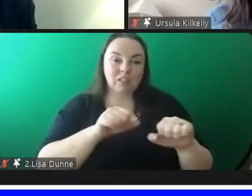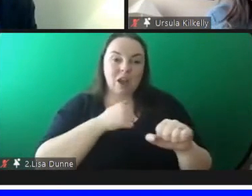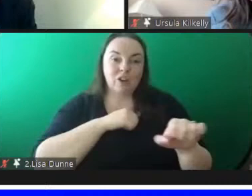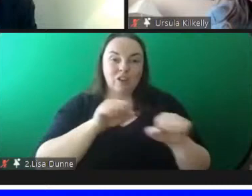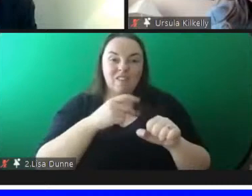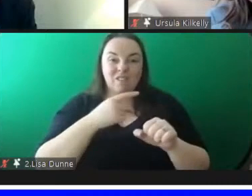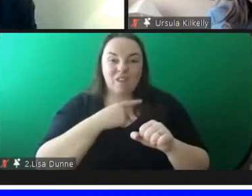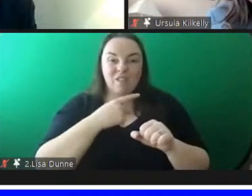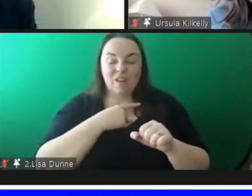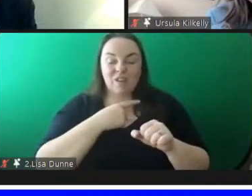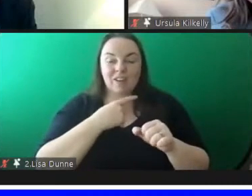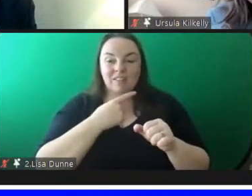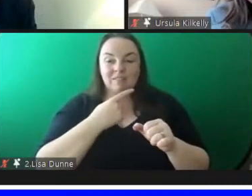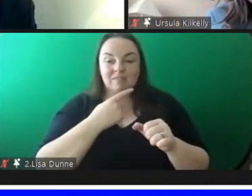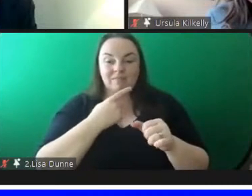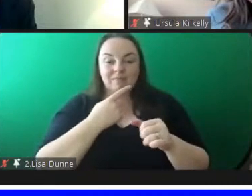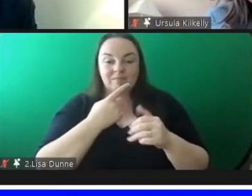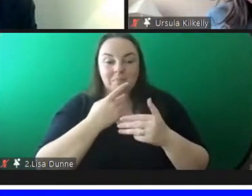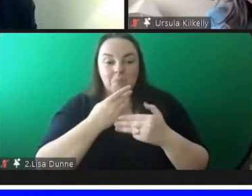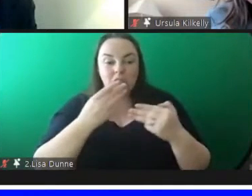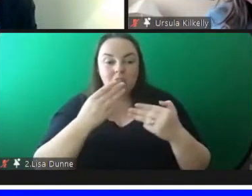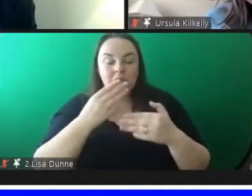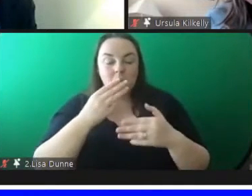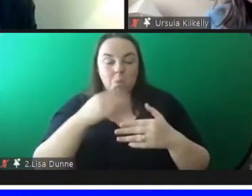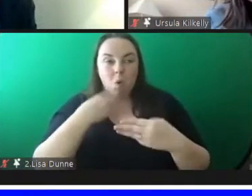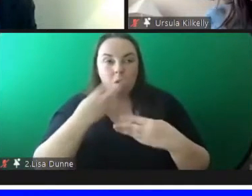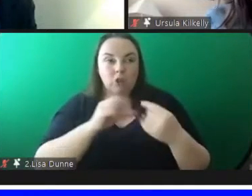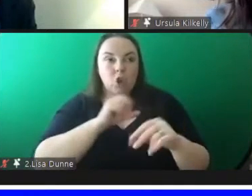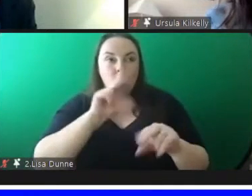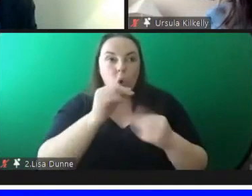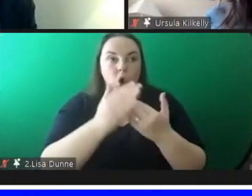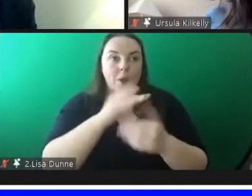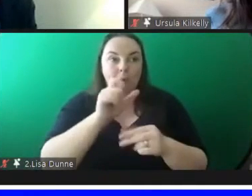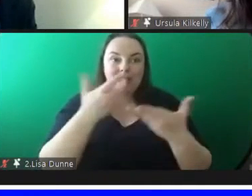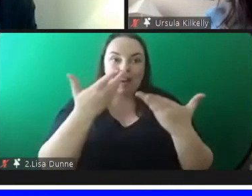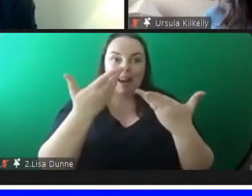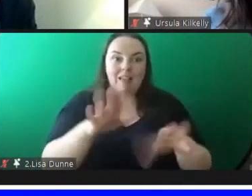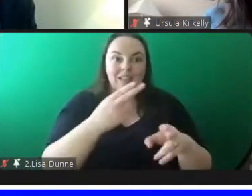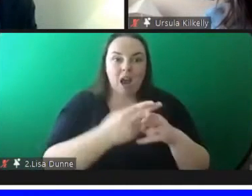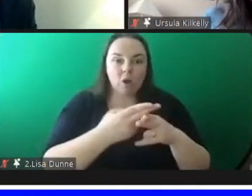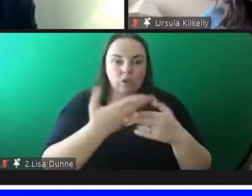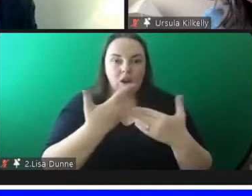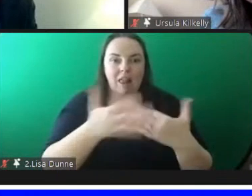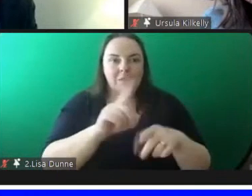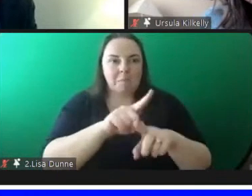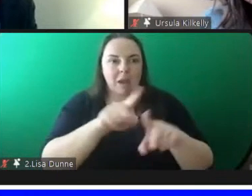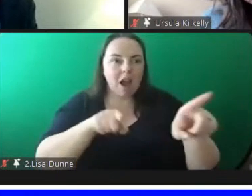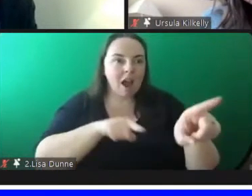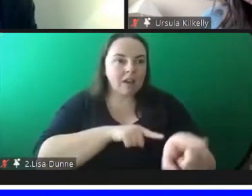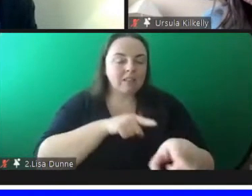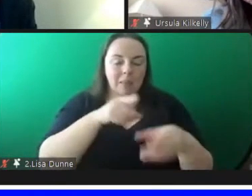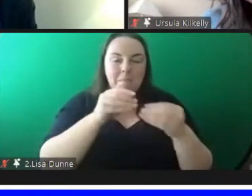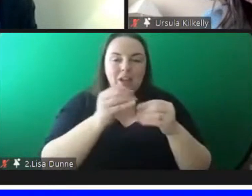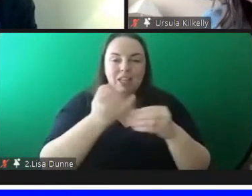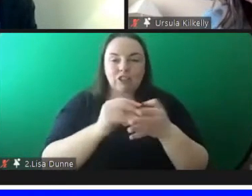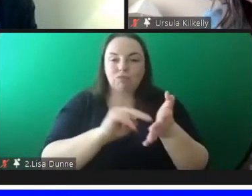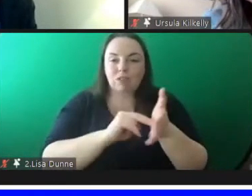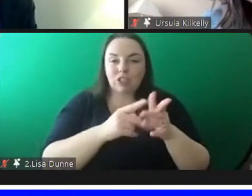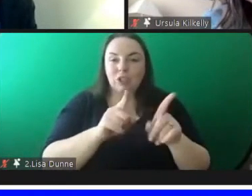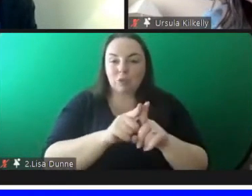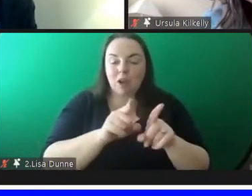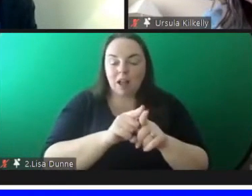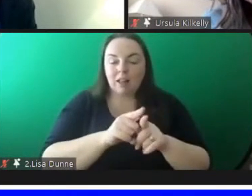very much about ensuring that no young person gets left behind and i think that's been touched on by both within the strategy itself and in deadline's